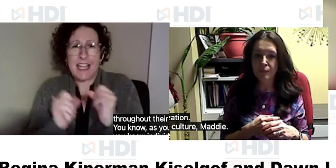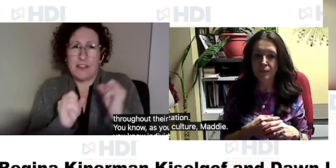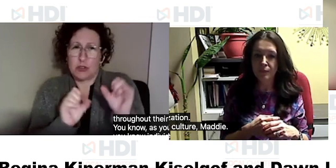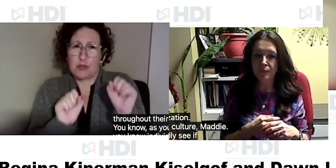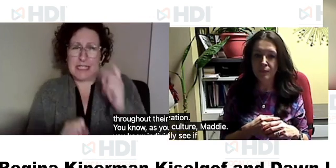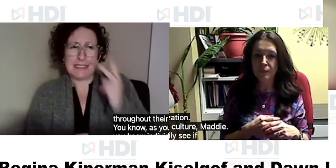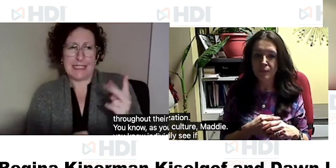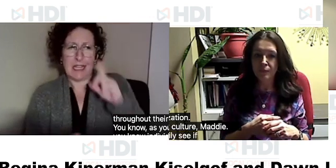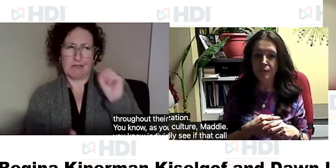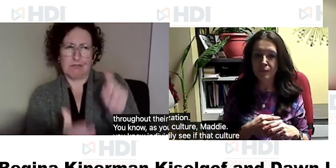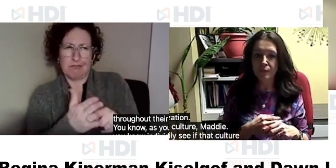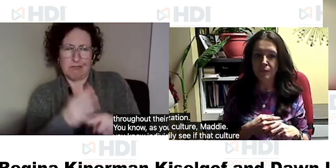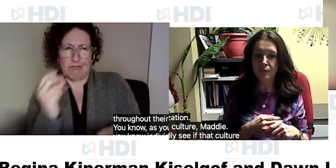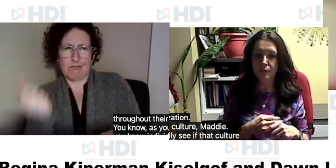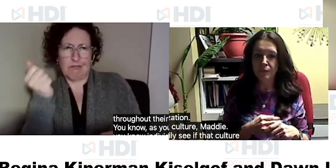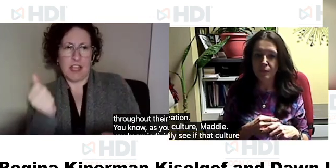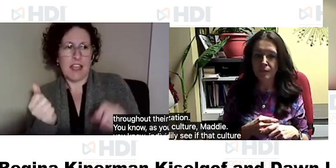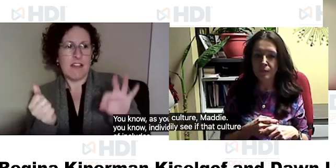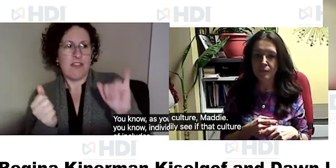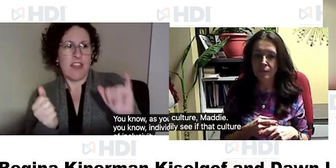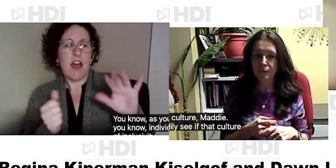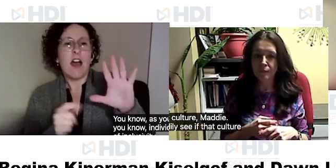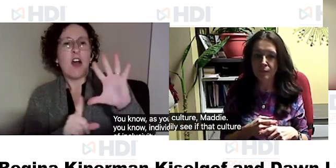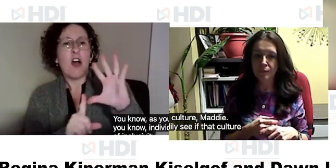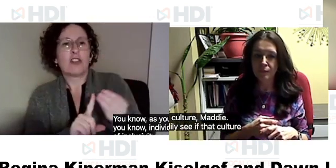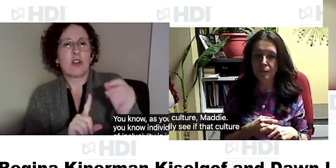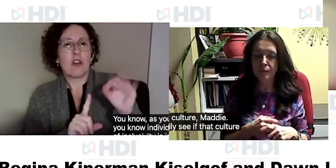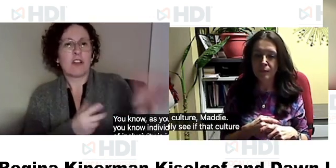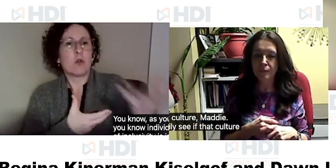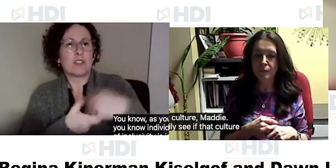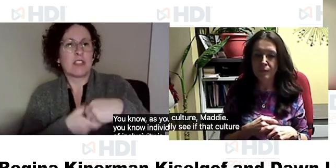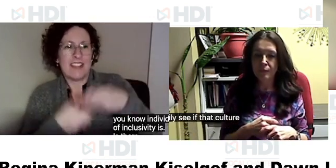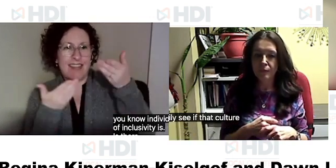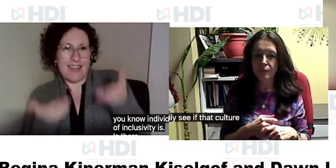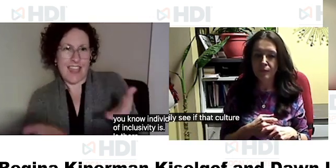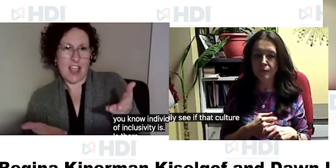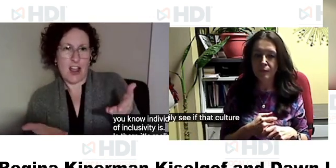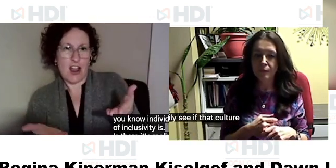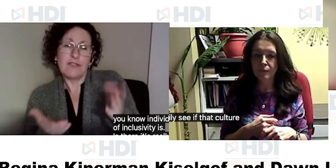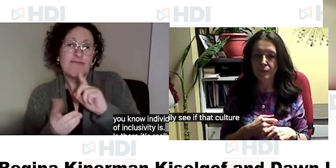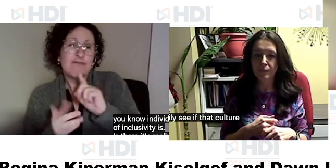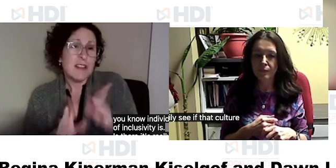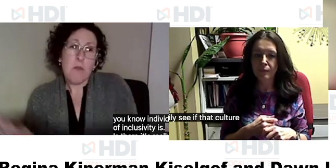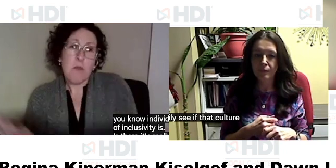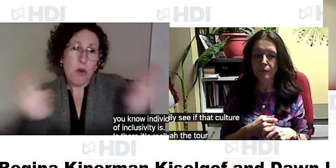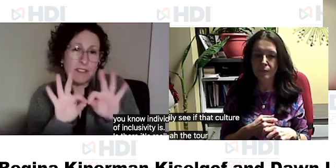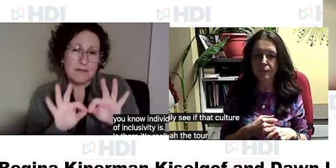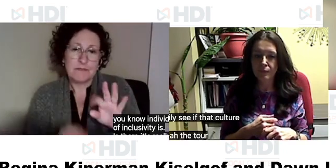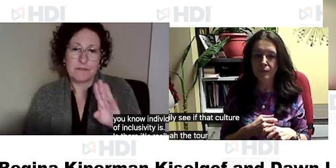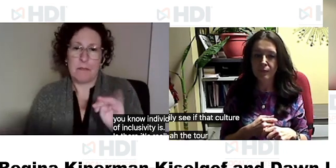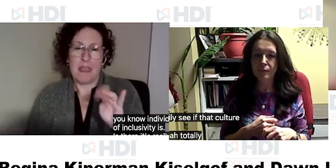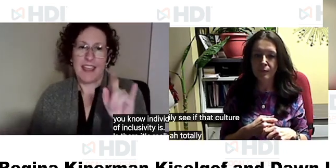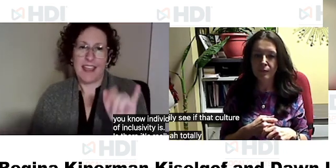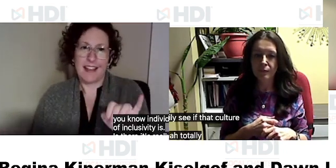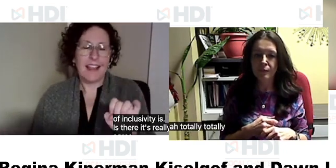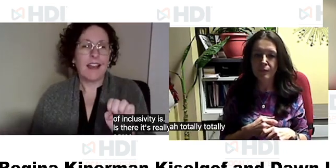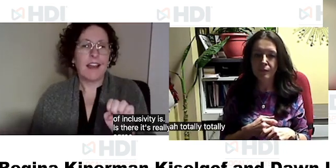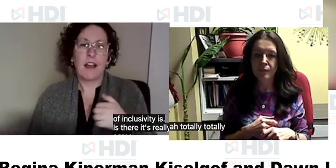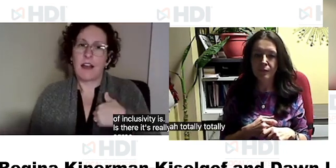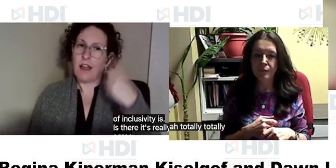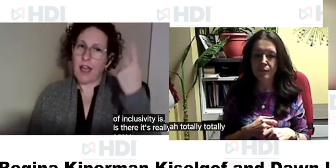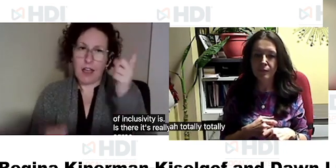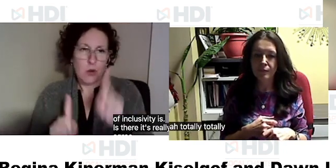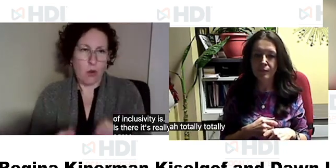if that culture of inclusivity is there it's really important yeah i totally agree um